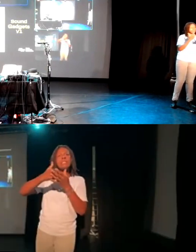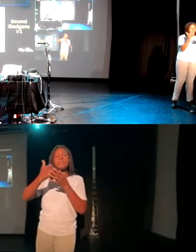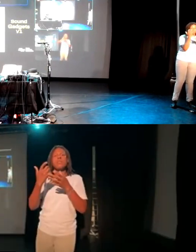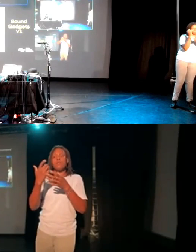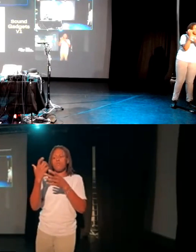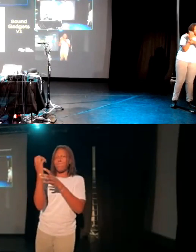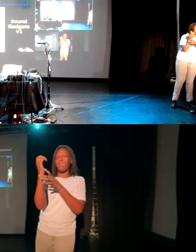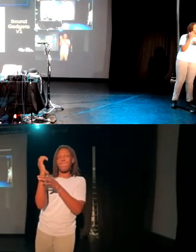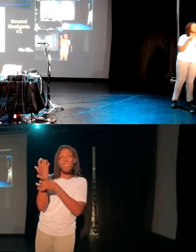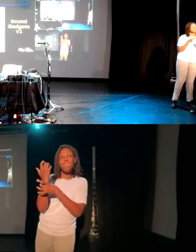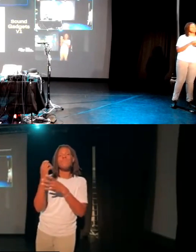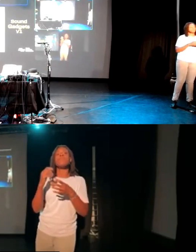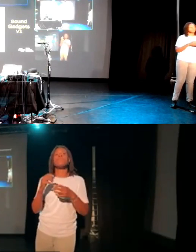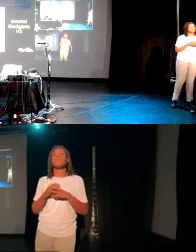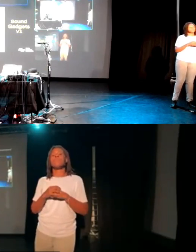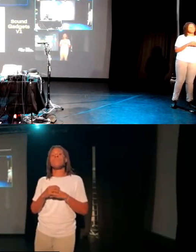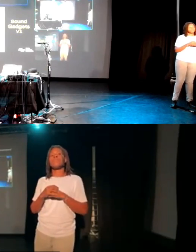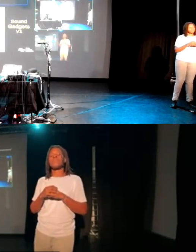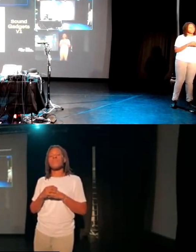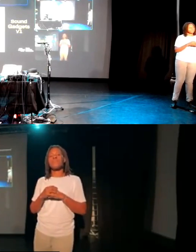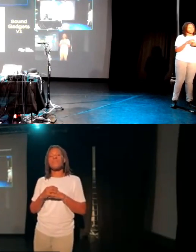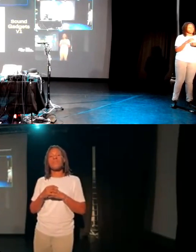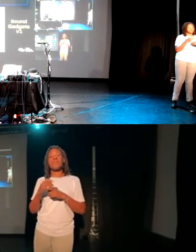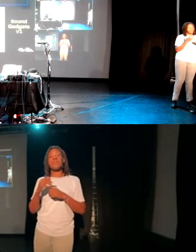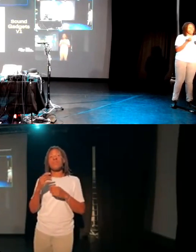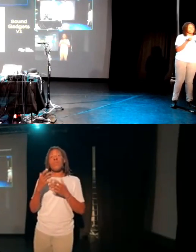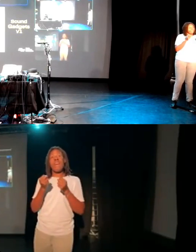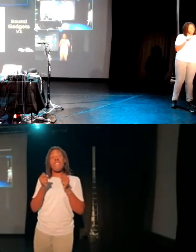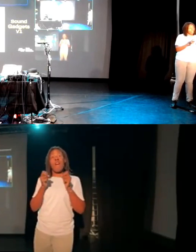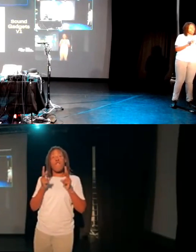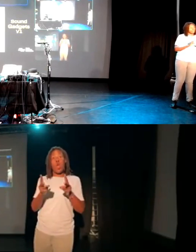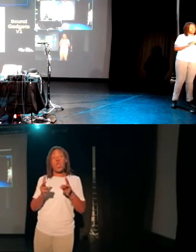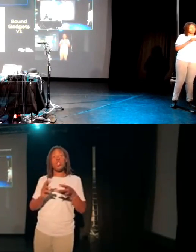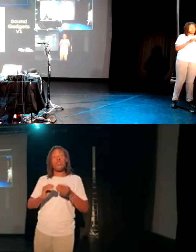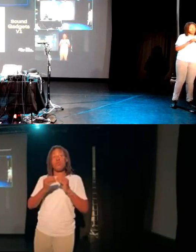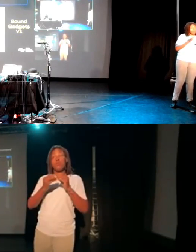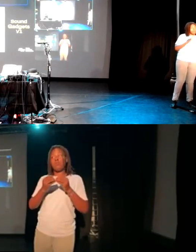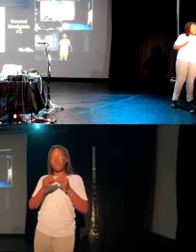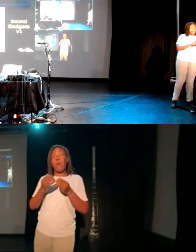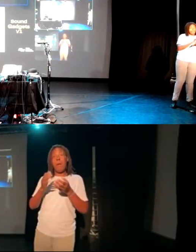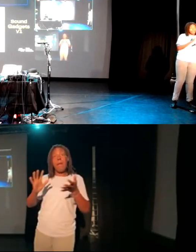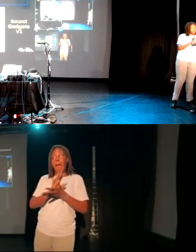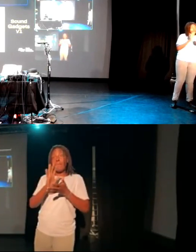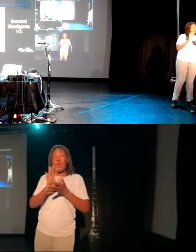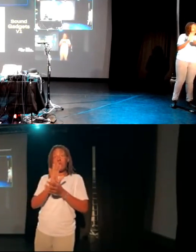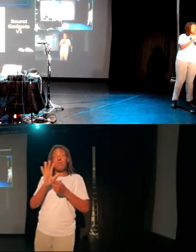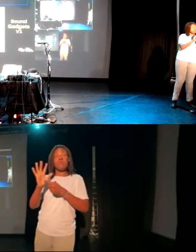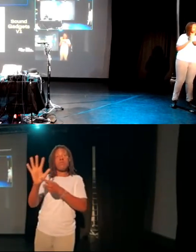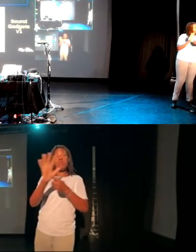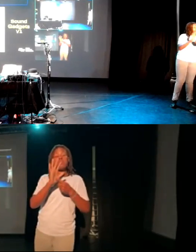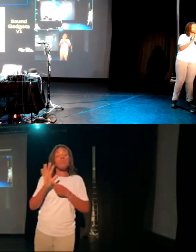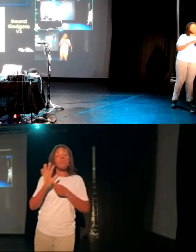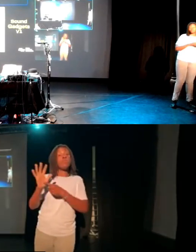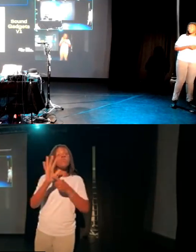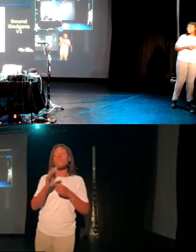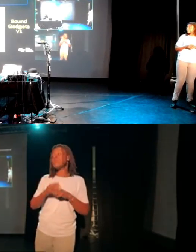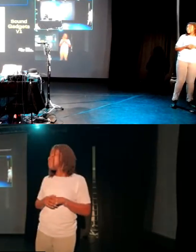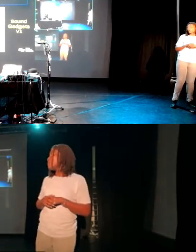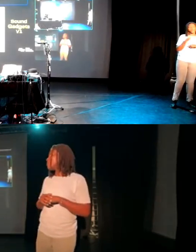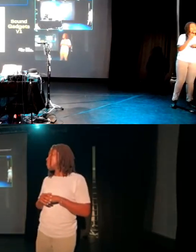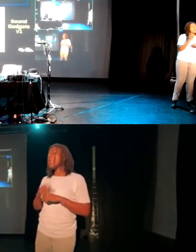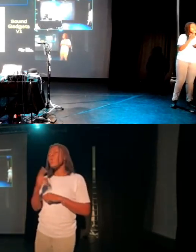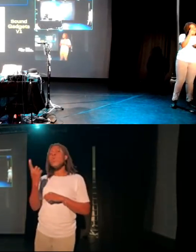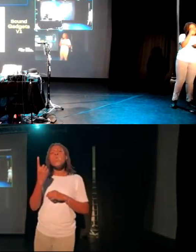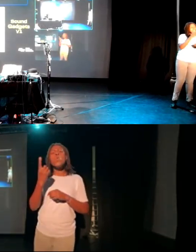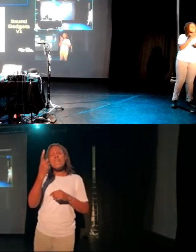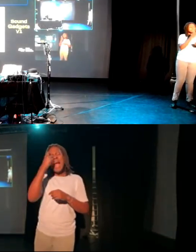So we've got a version here and I'm happy to share this already. So this is a version where like the coding at the moment, I felt like we didn't really have anybody who knew what they